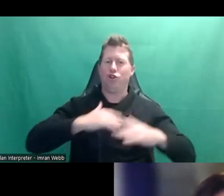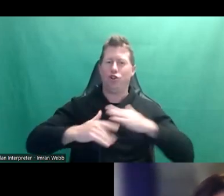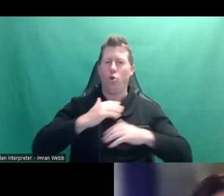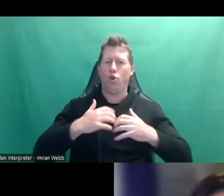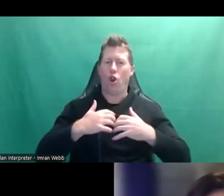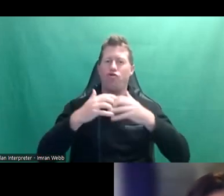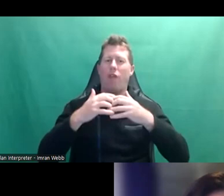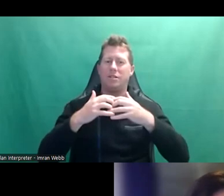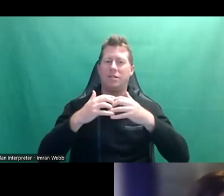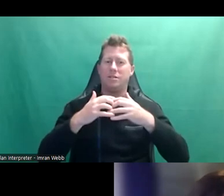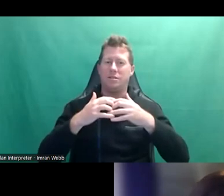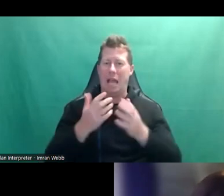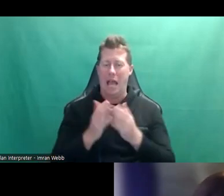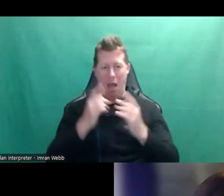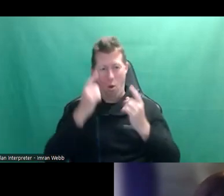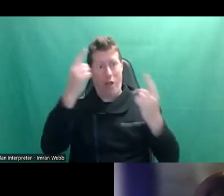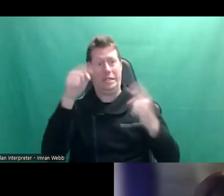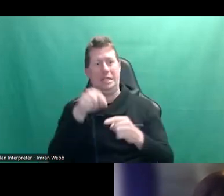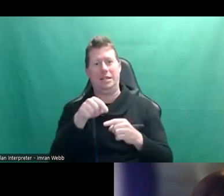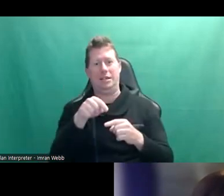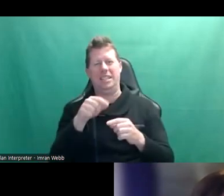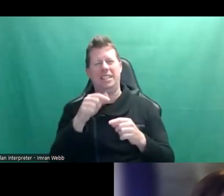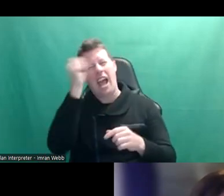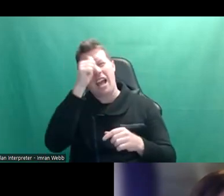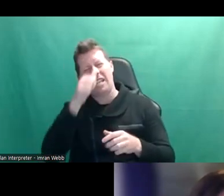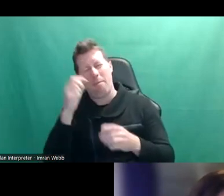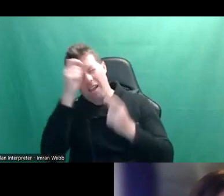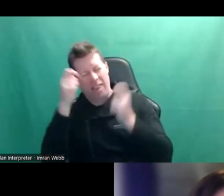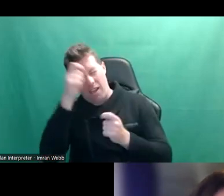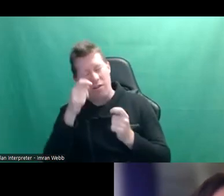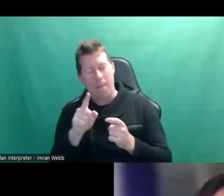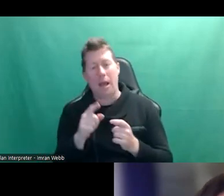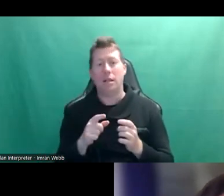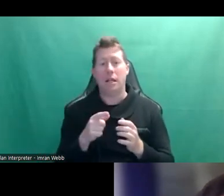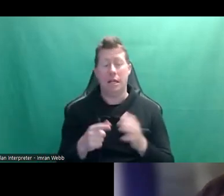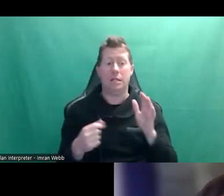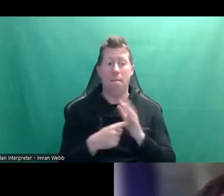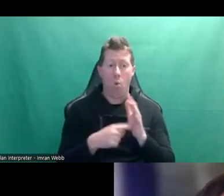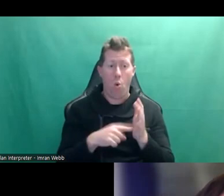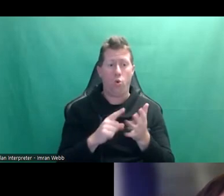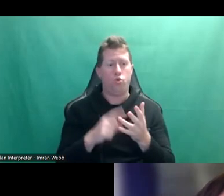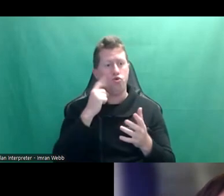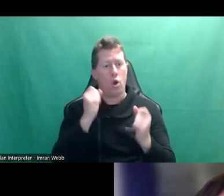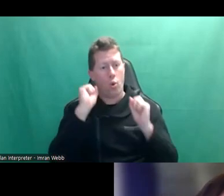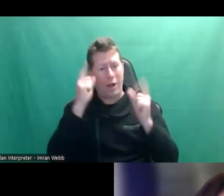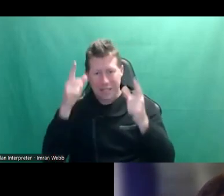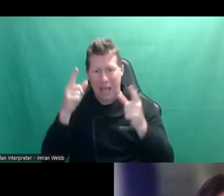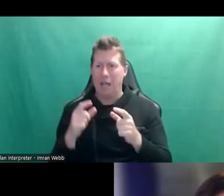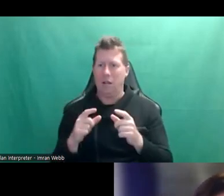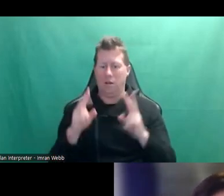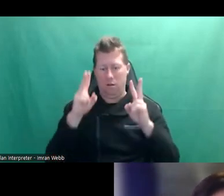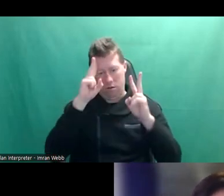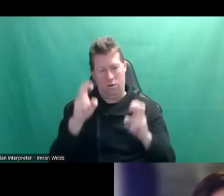academic about it for a minute. But that's really important when we try to unpack cultural